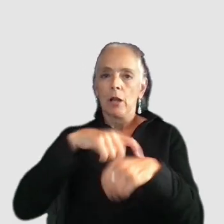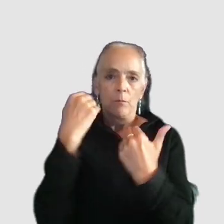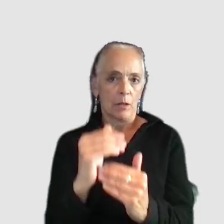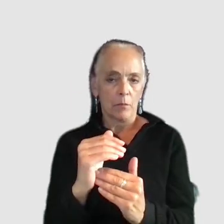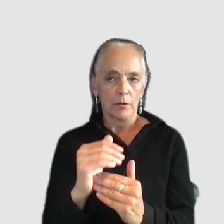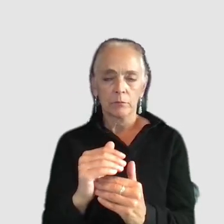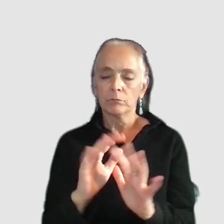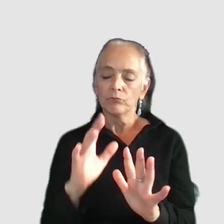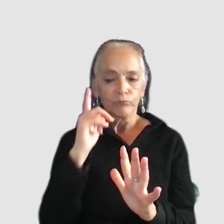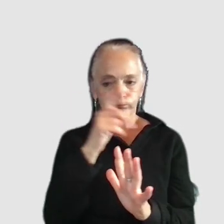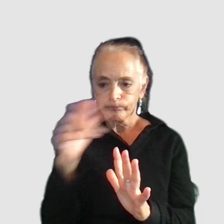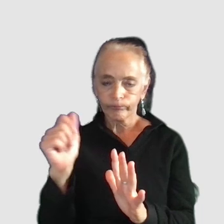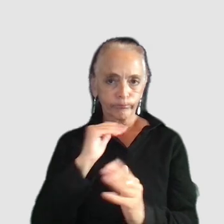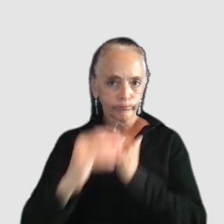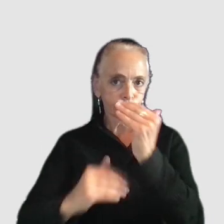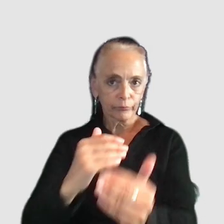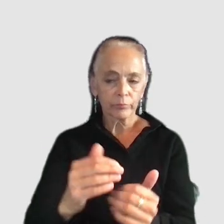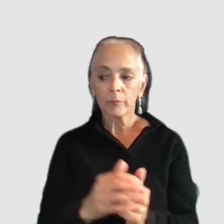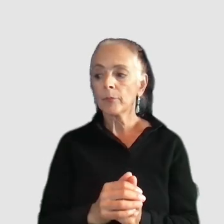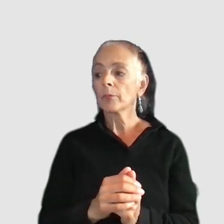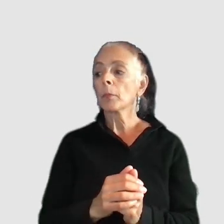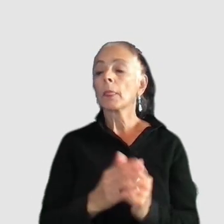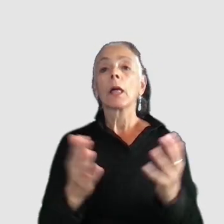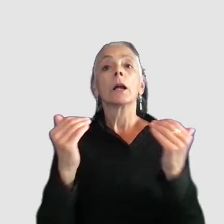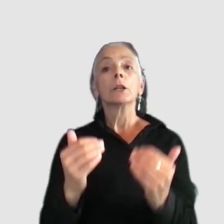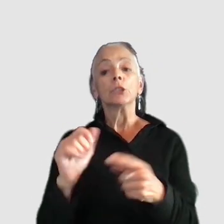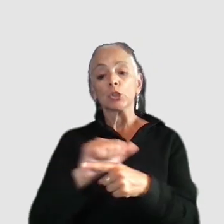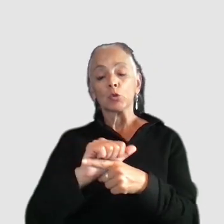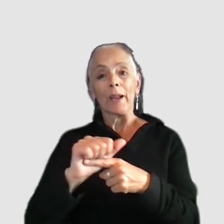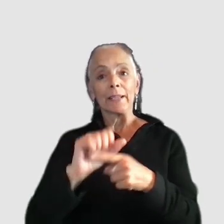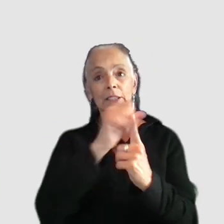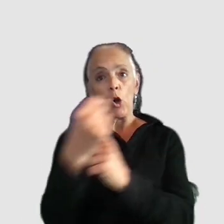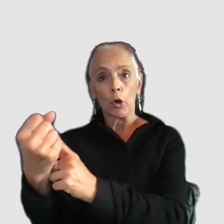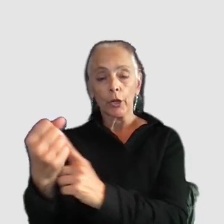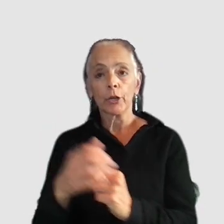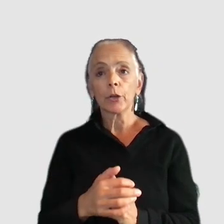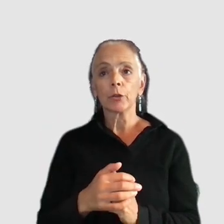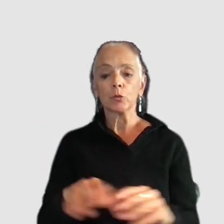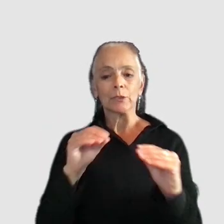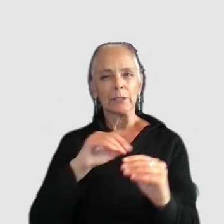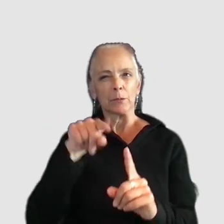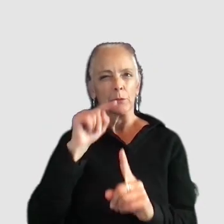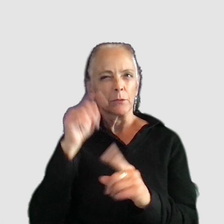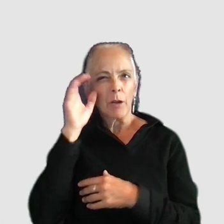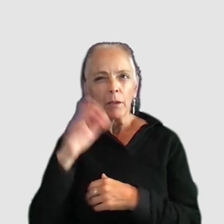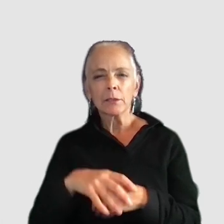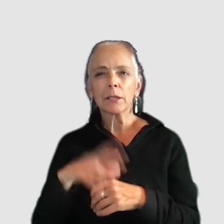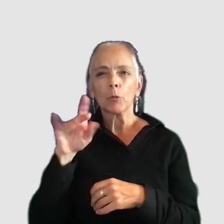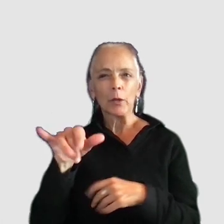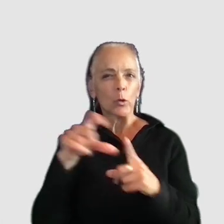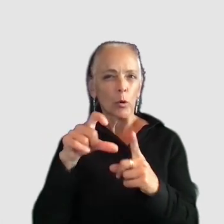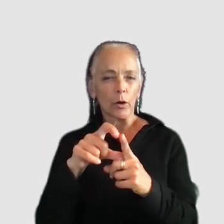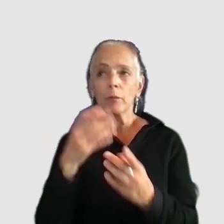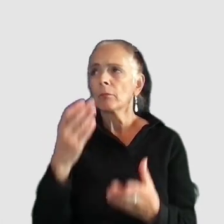pace uh creating training scenarios so ones that have been created specifically to teach a particular concept or keyword they